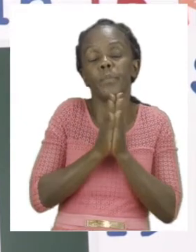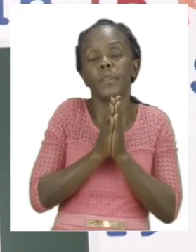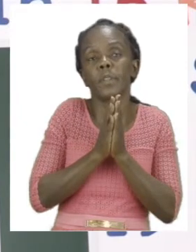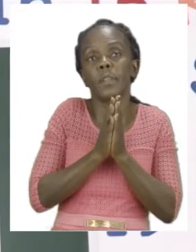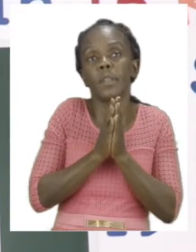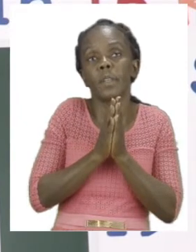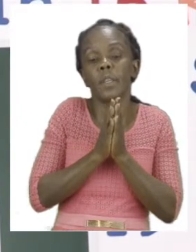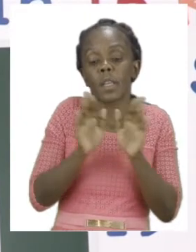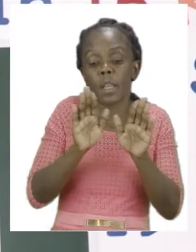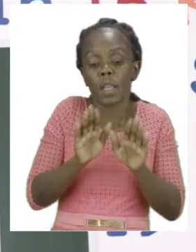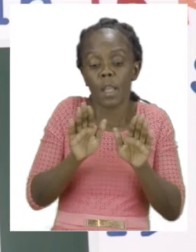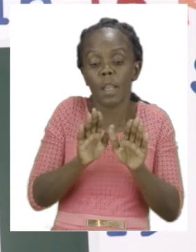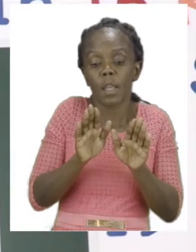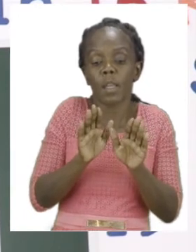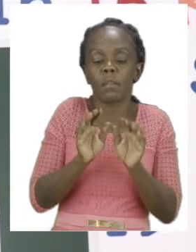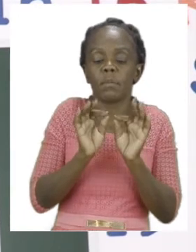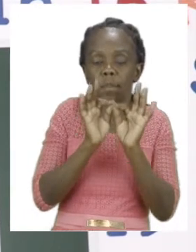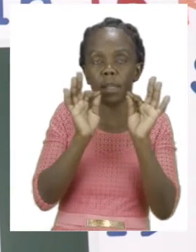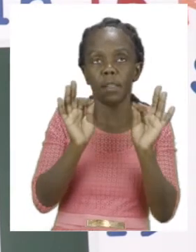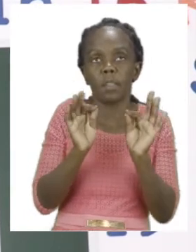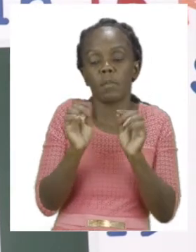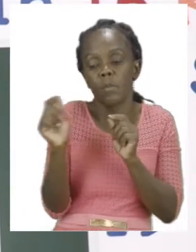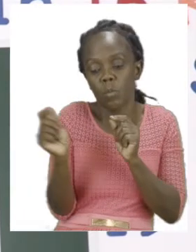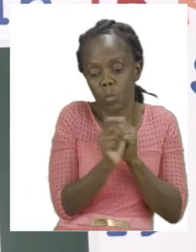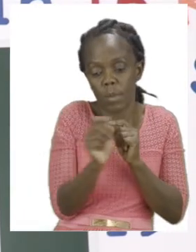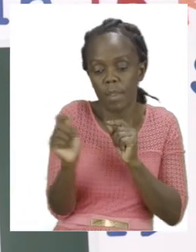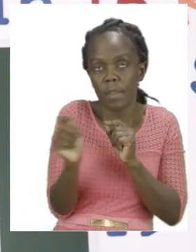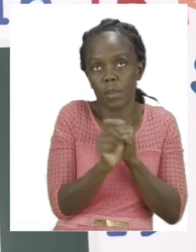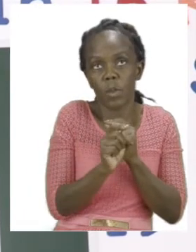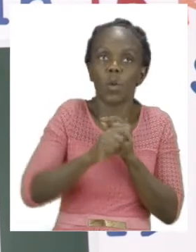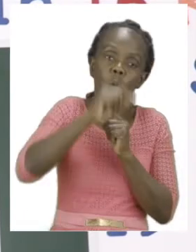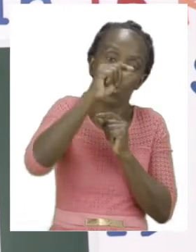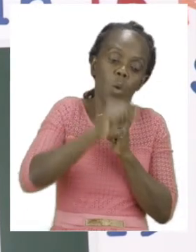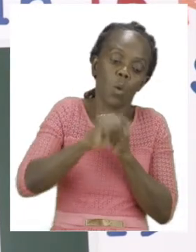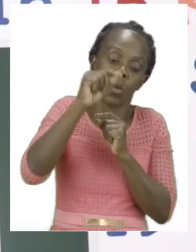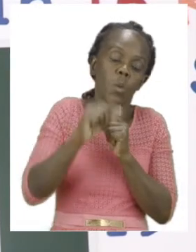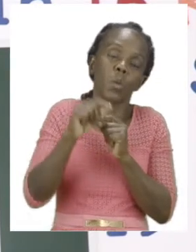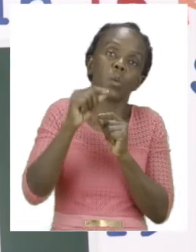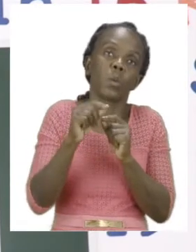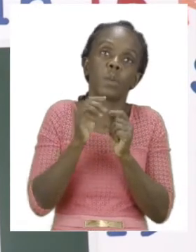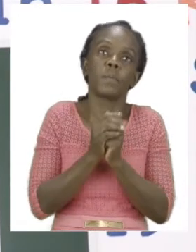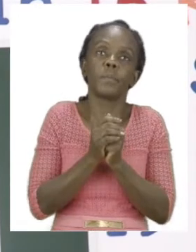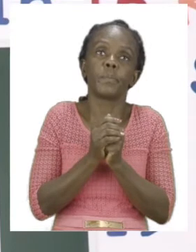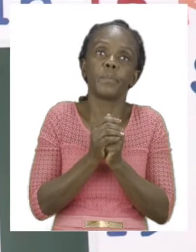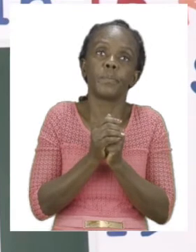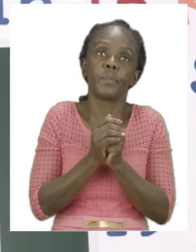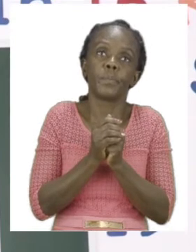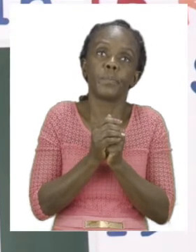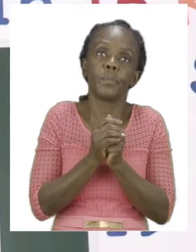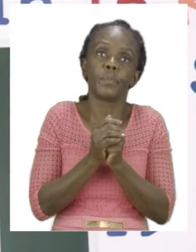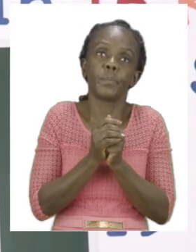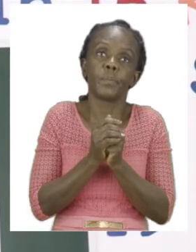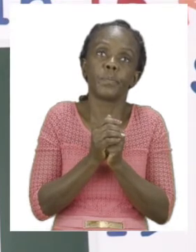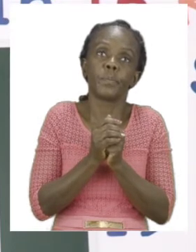you start going up or going down. And if it is from up